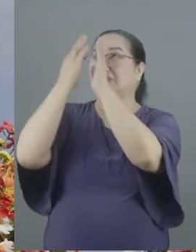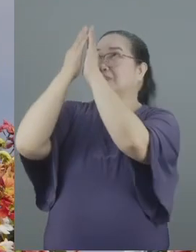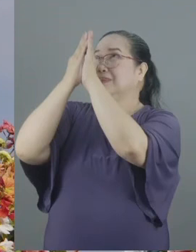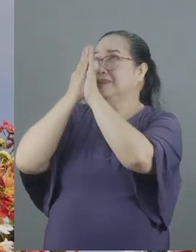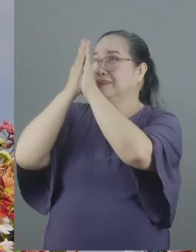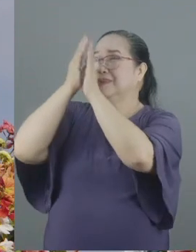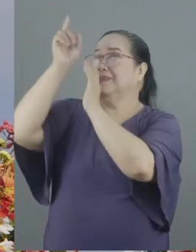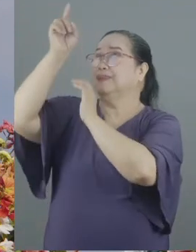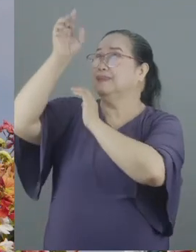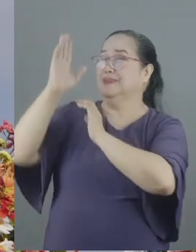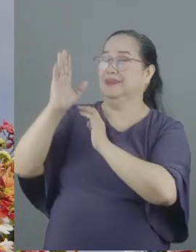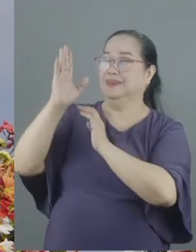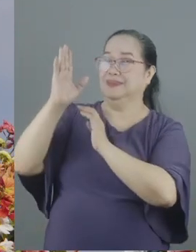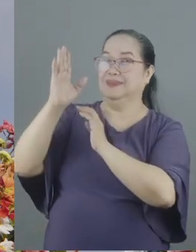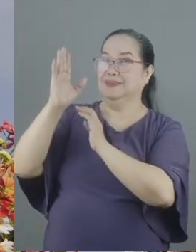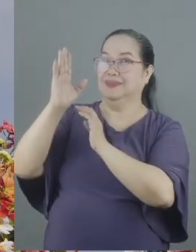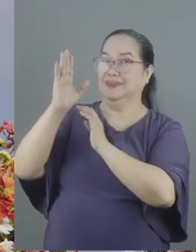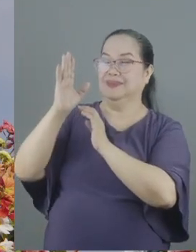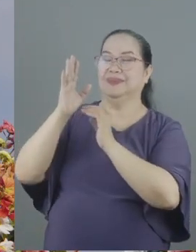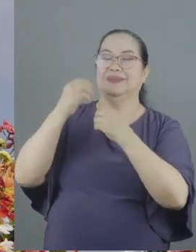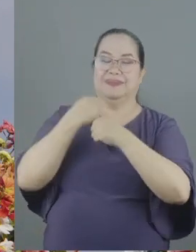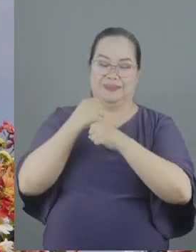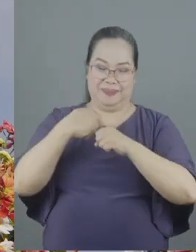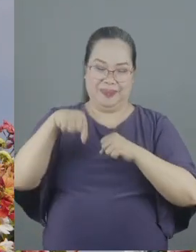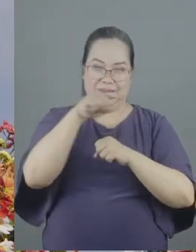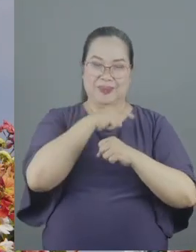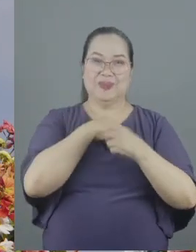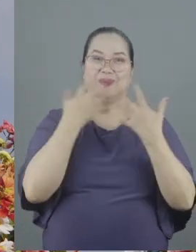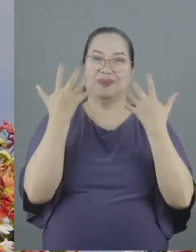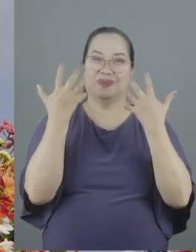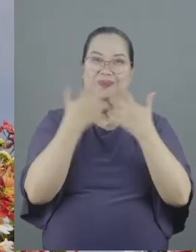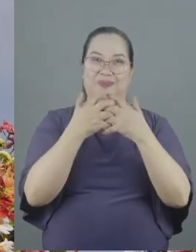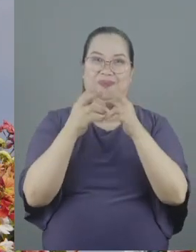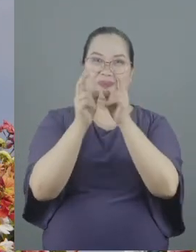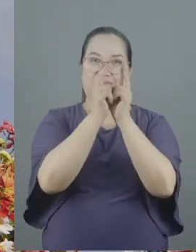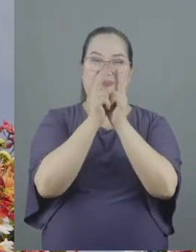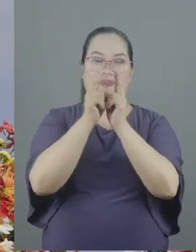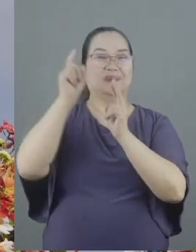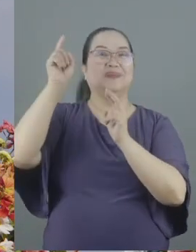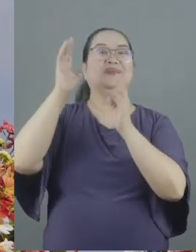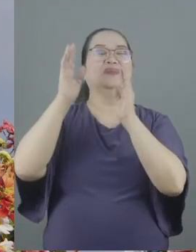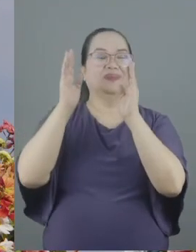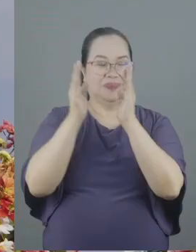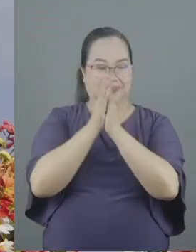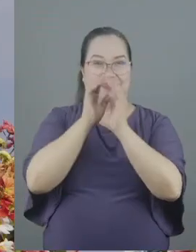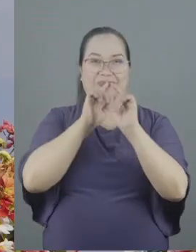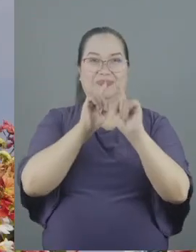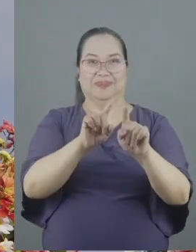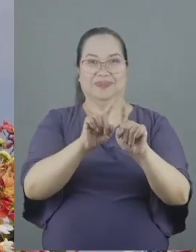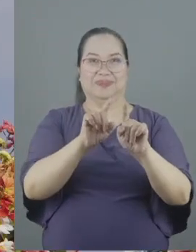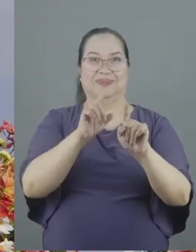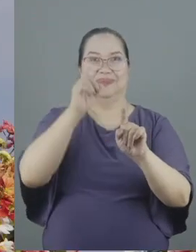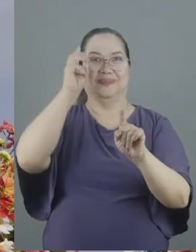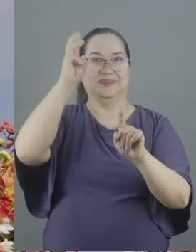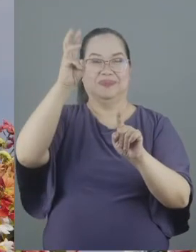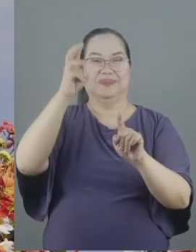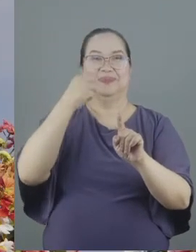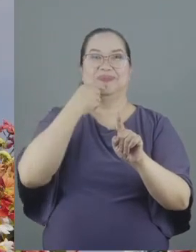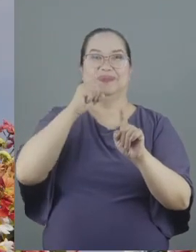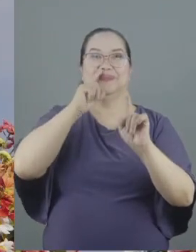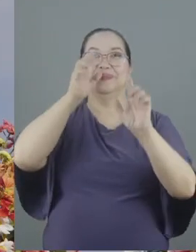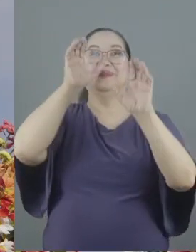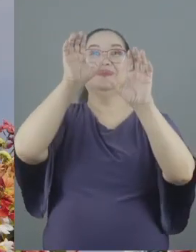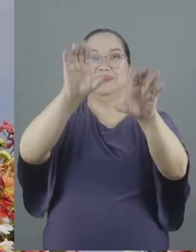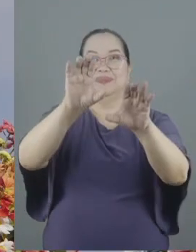God cause us to live in harmony he knew that prayer will be answered because that prayer will be answered he gave a command